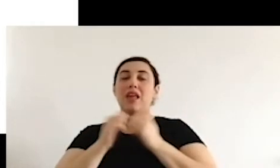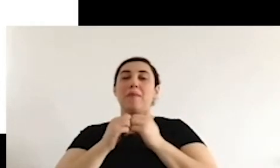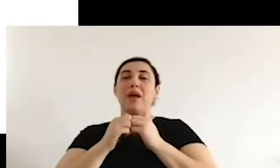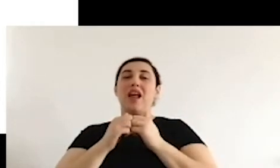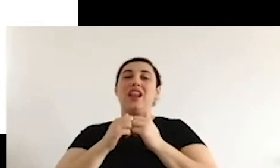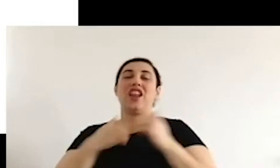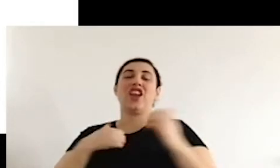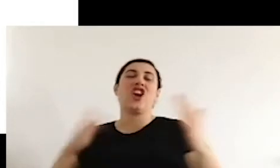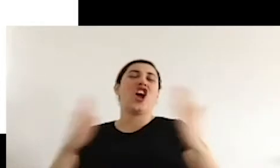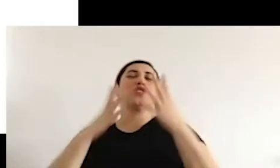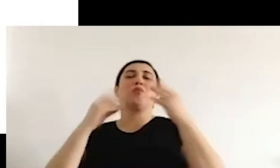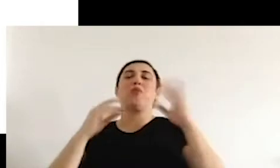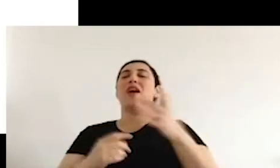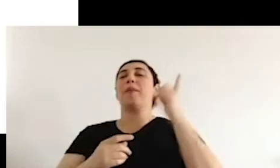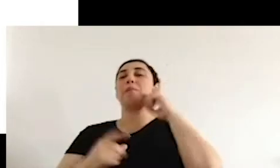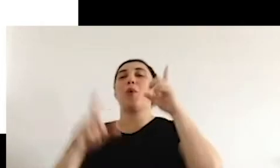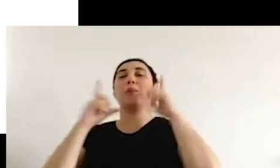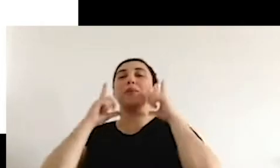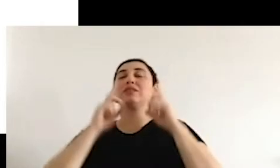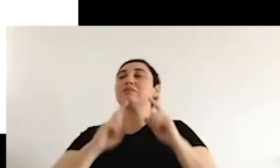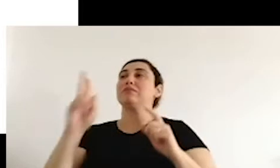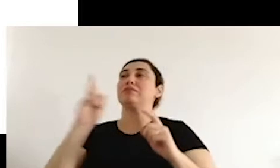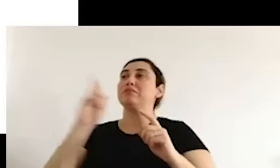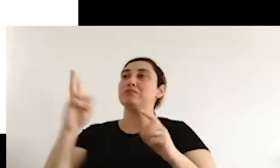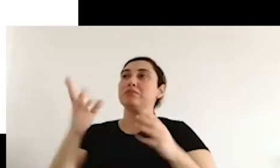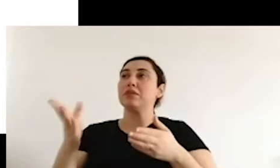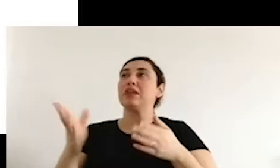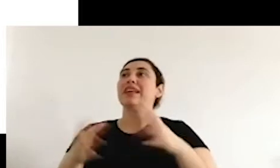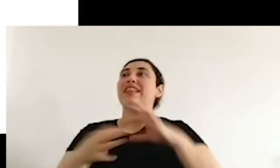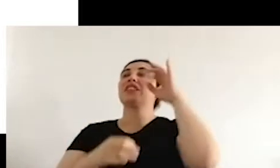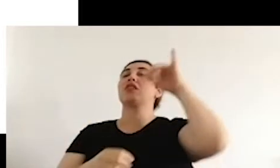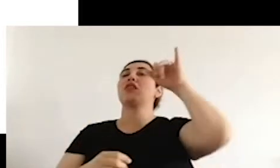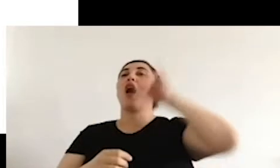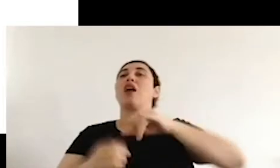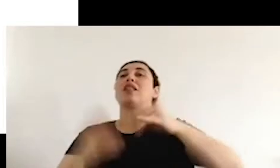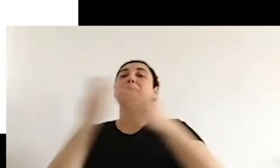ground for human rights violations.